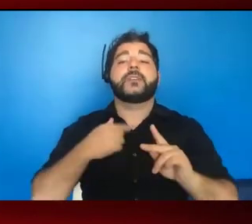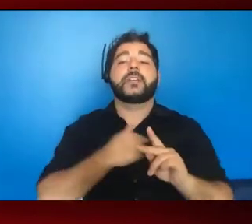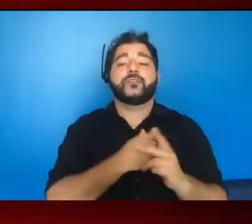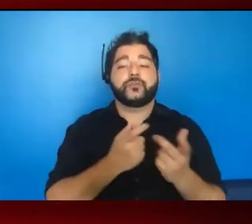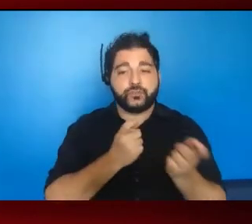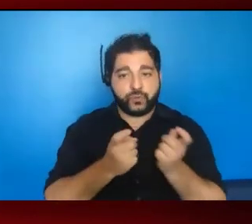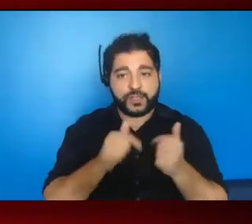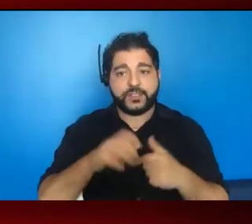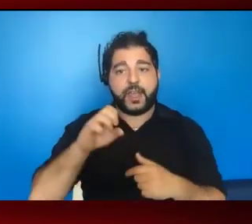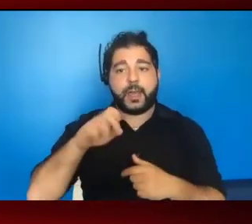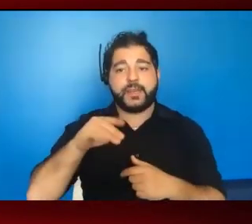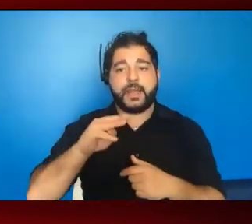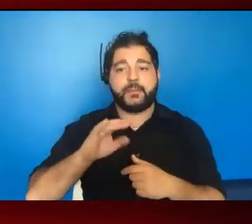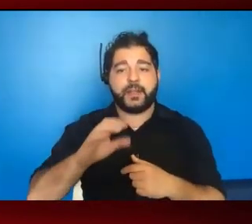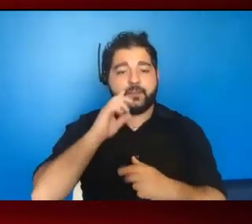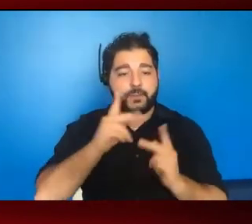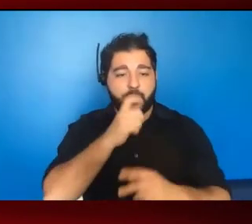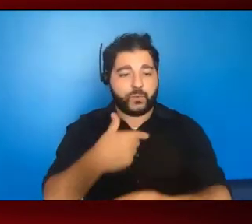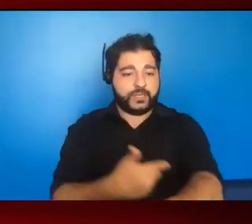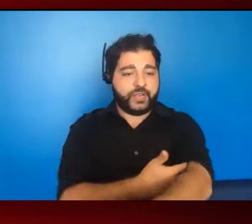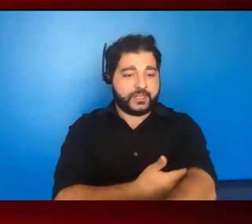epidemic, even among people who inject drugs.